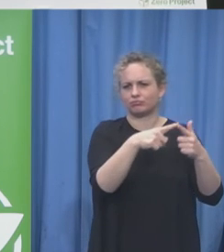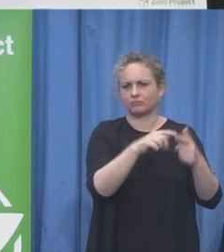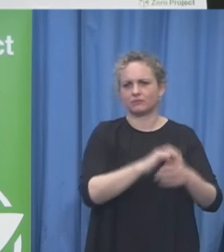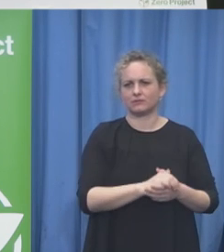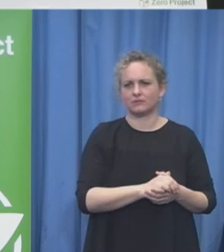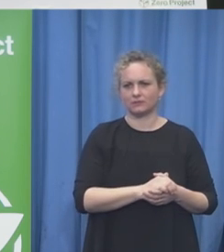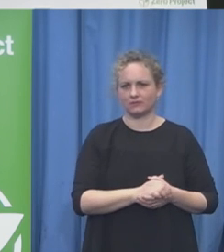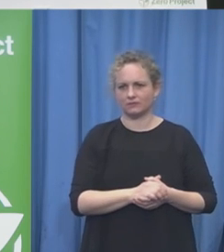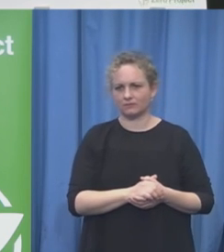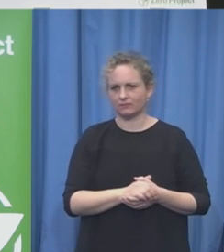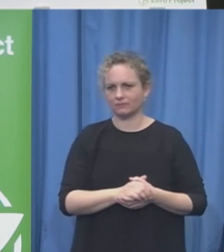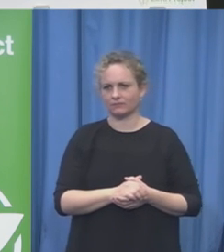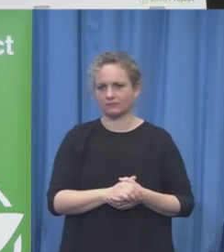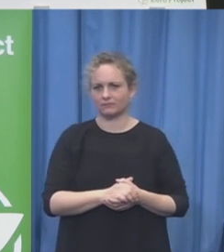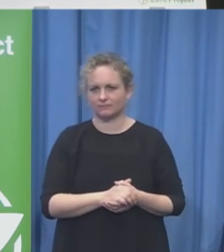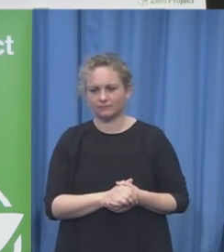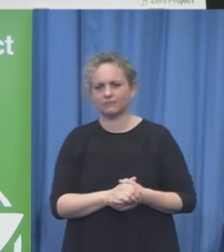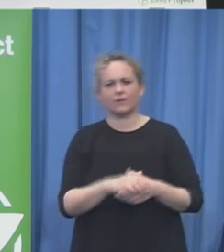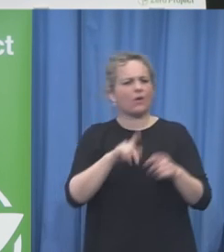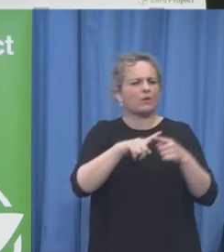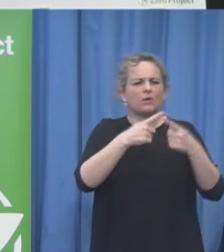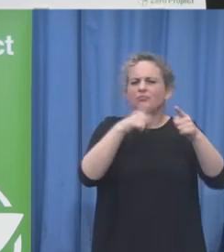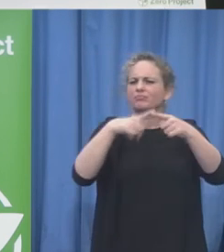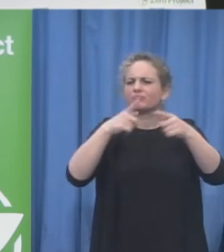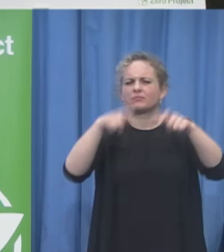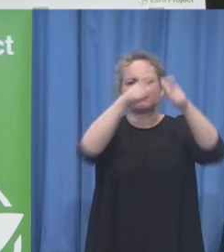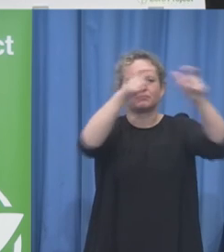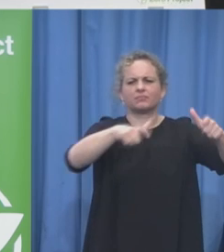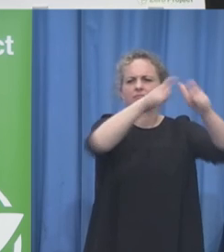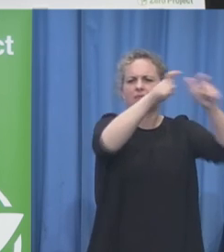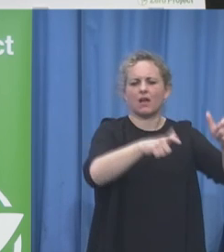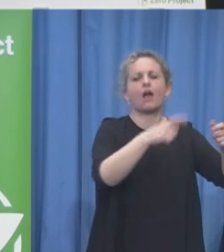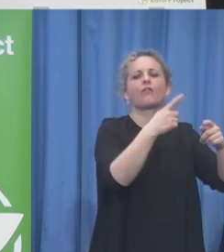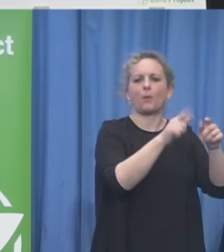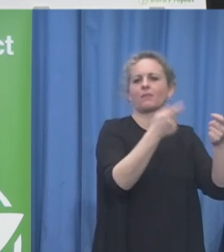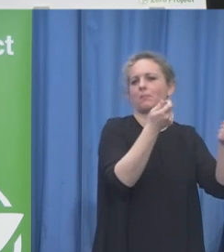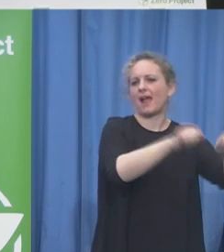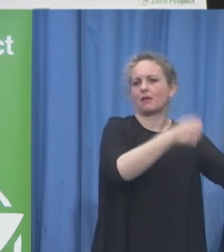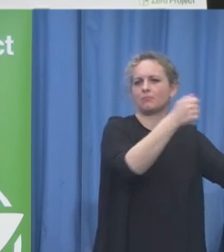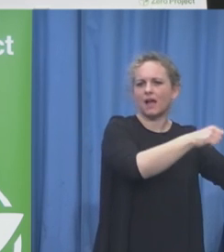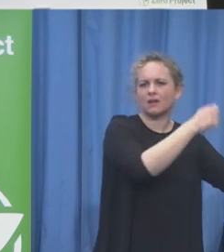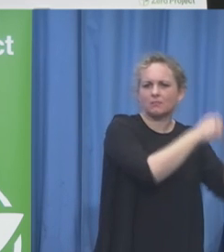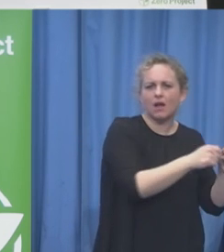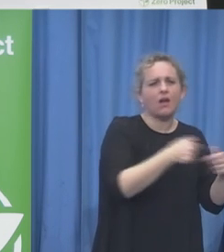Glaxus Misklein Can we please give them all a warm welcome?